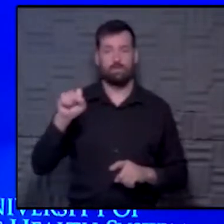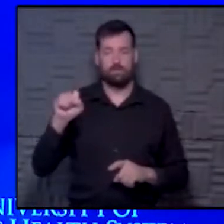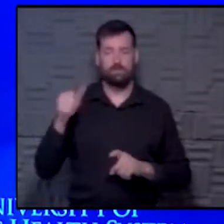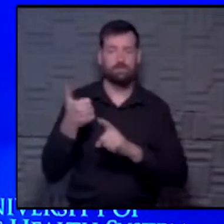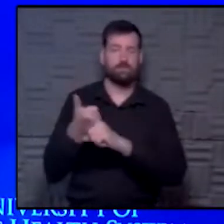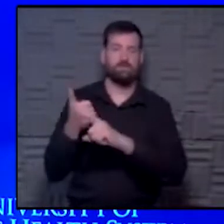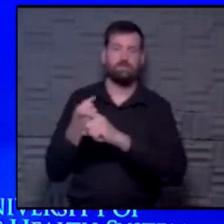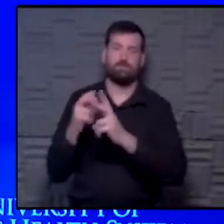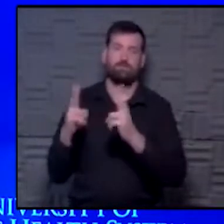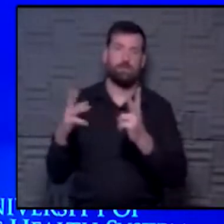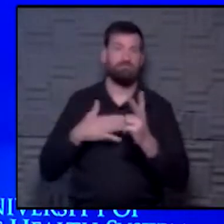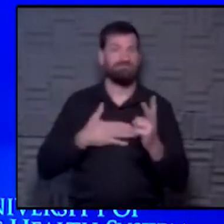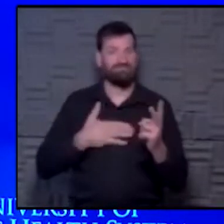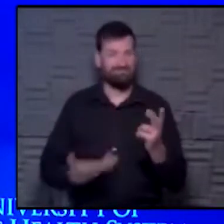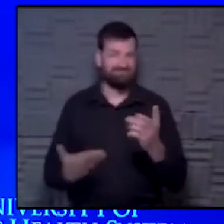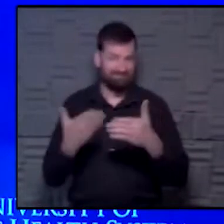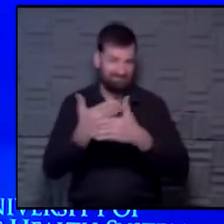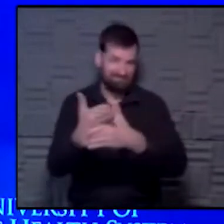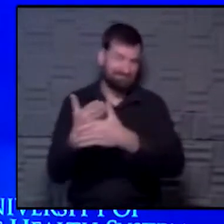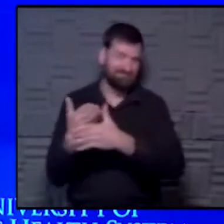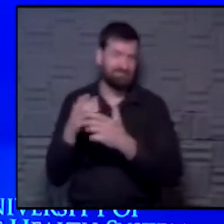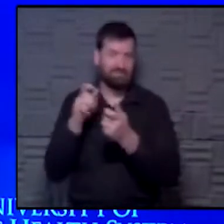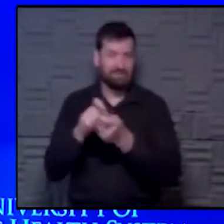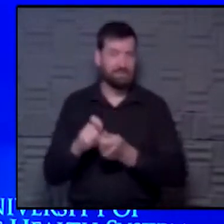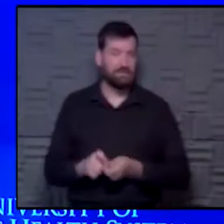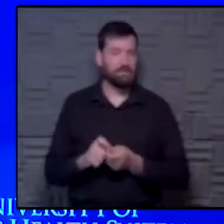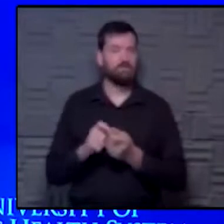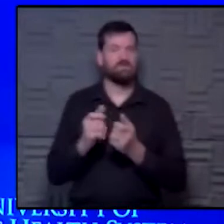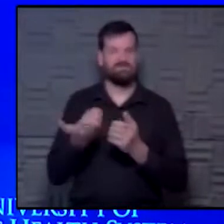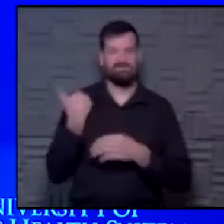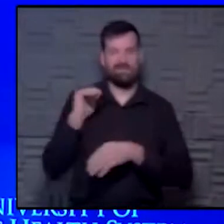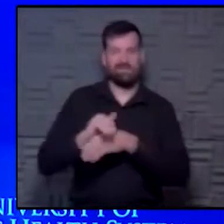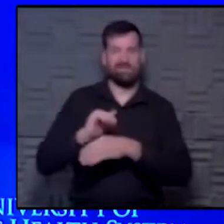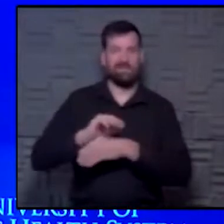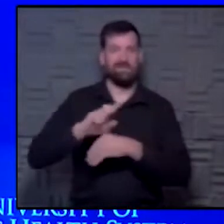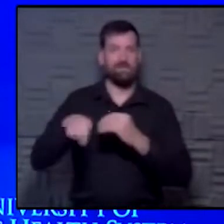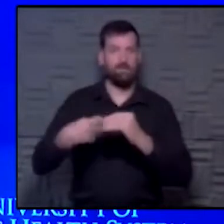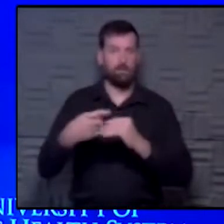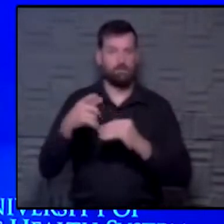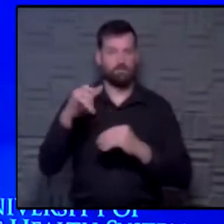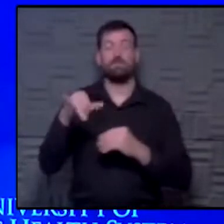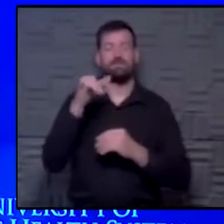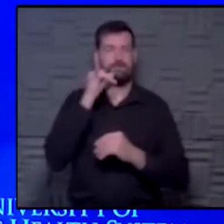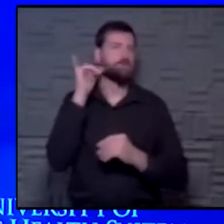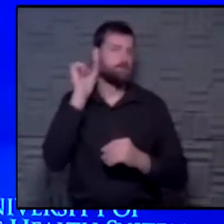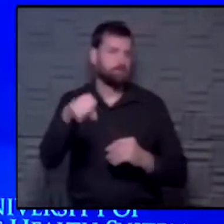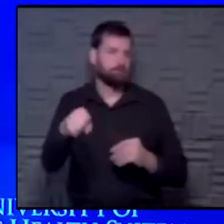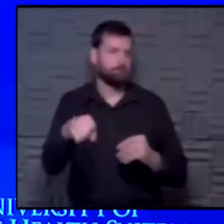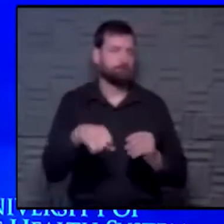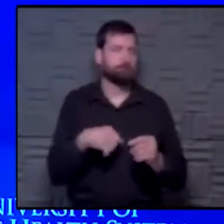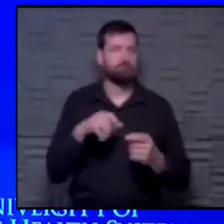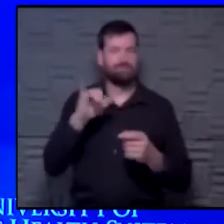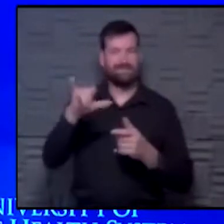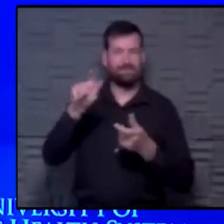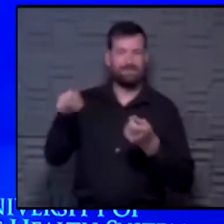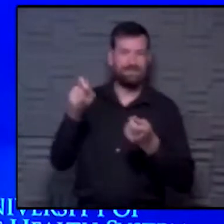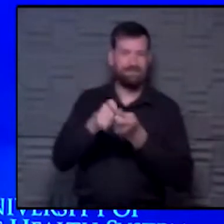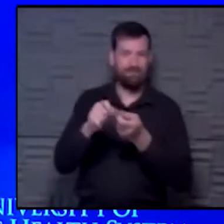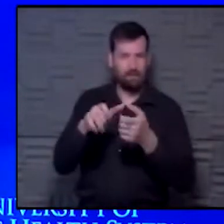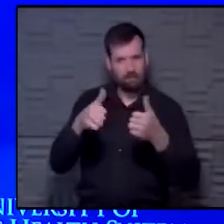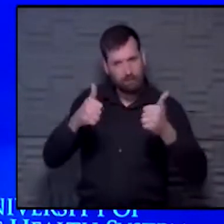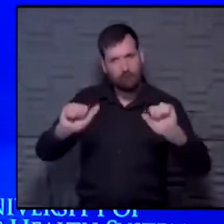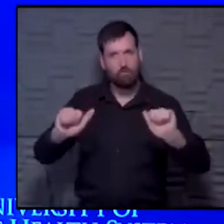very gracious to share a lot of details with a group of us last night about those, yesterday, about those specific efforts. So